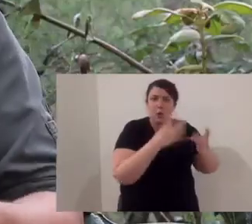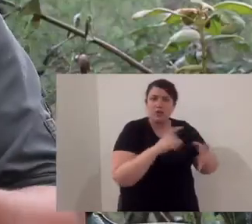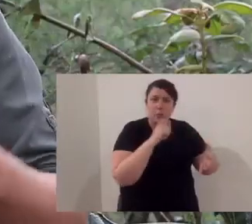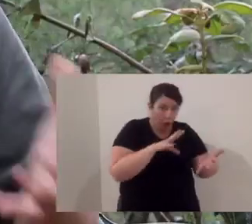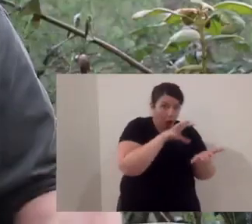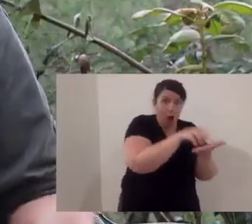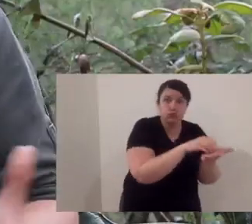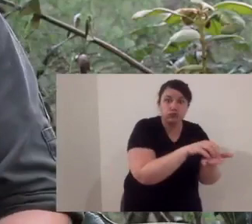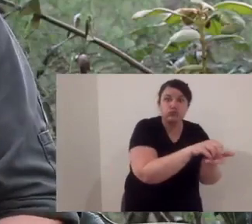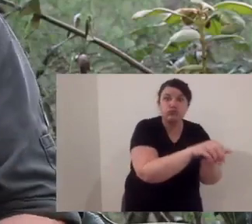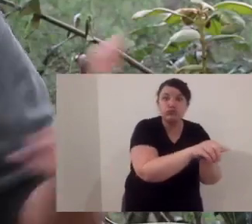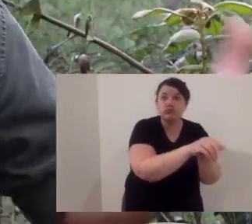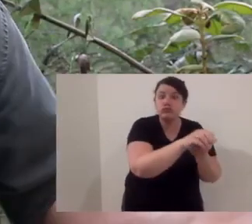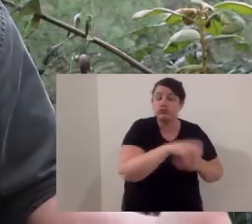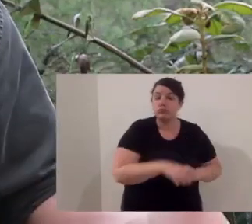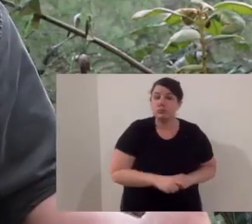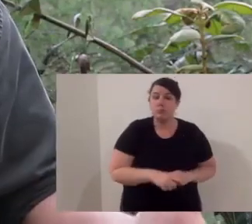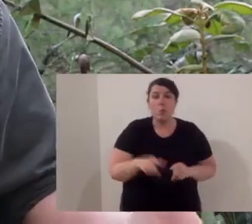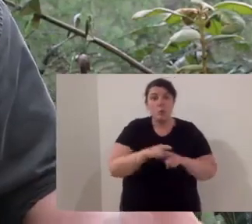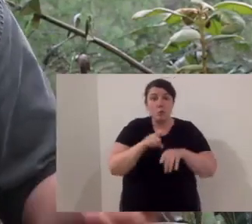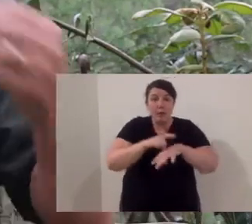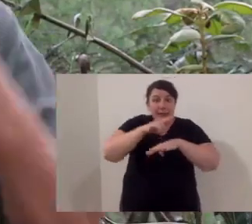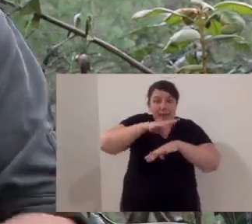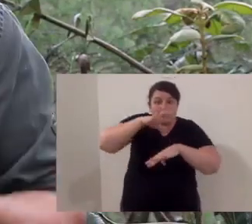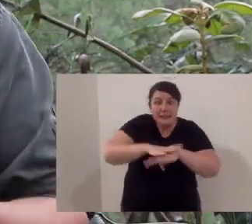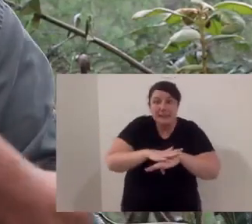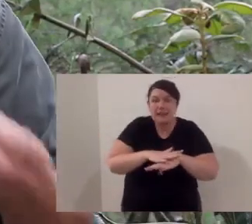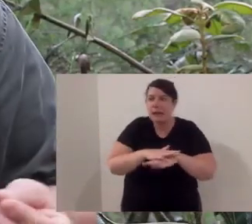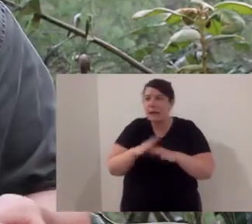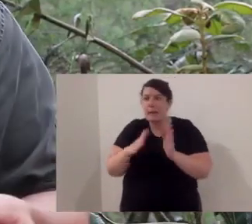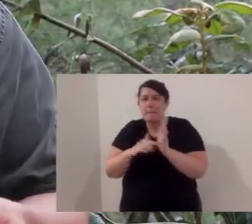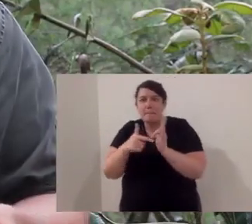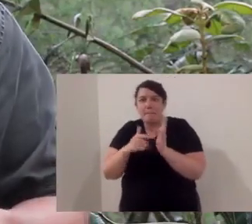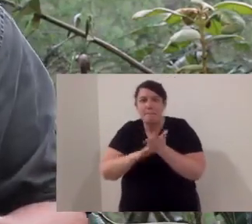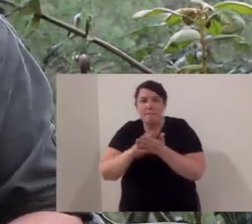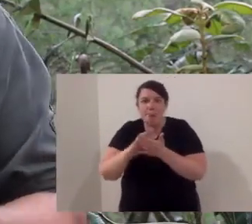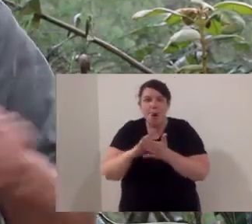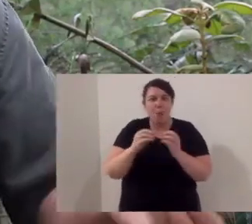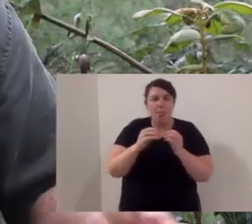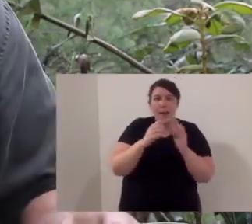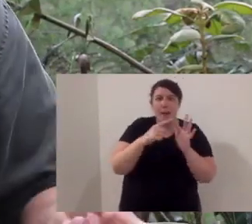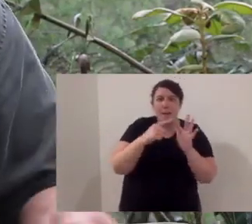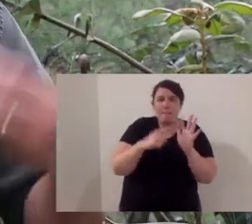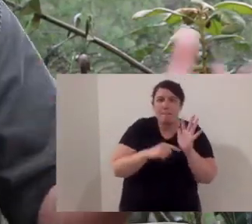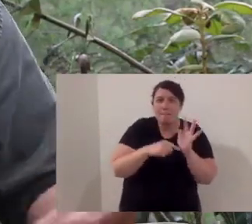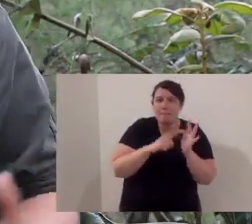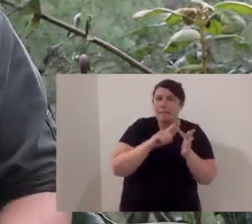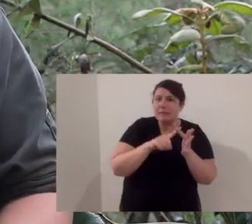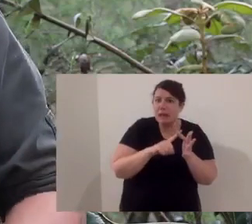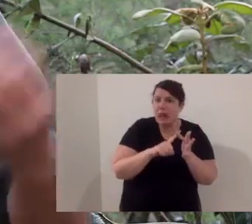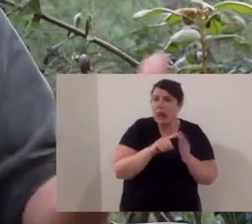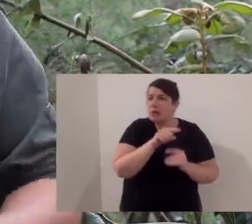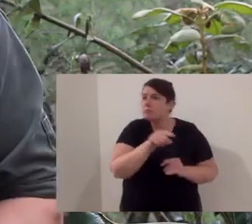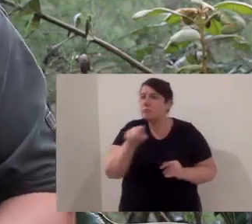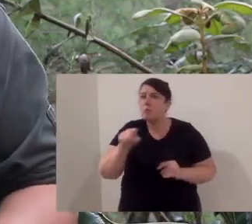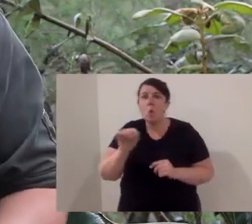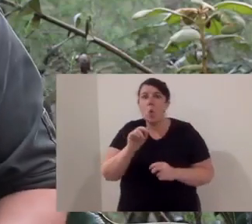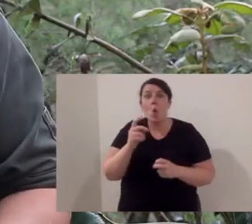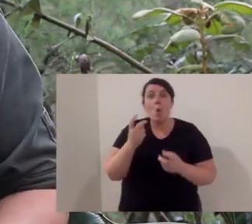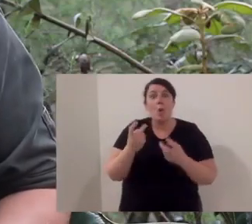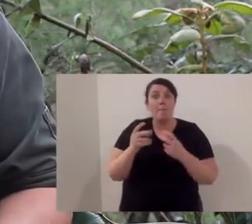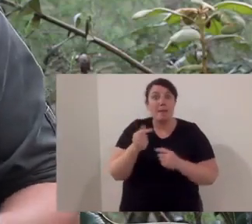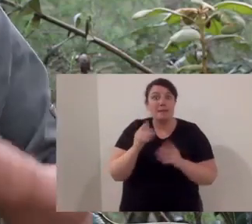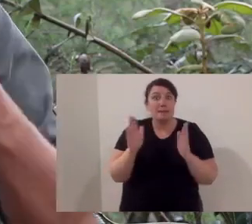they will also scavenge on prey that has already died. But a lot of their diet is built up of insects, moths, beetles, grubs,